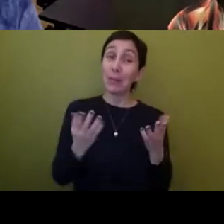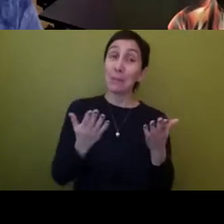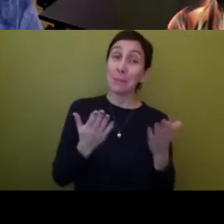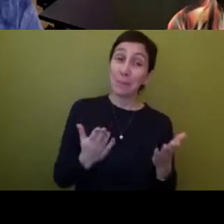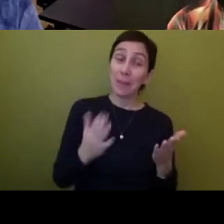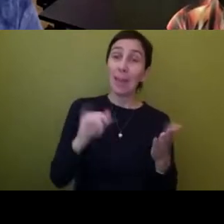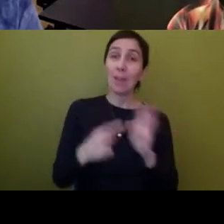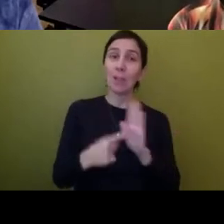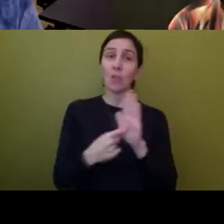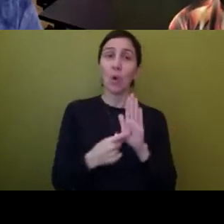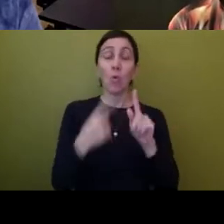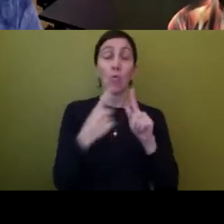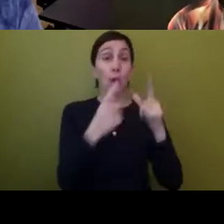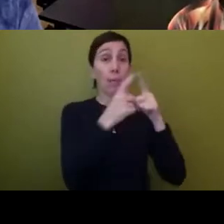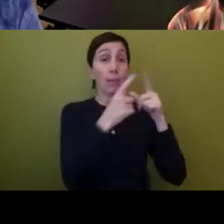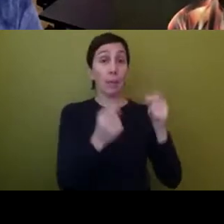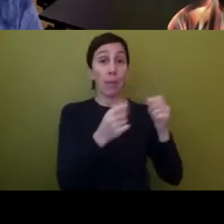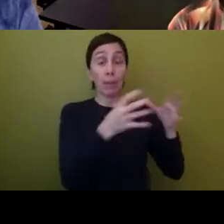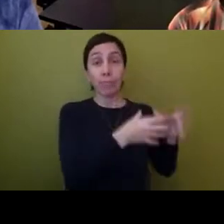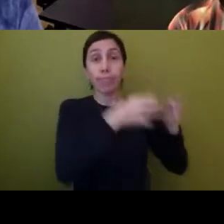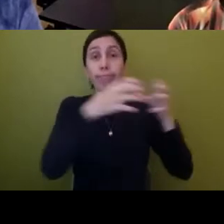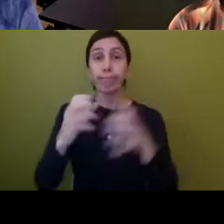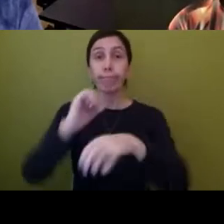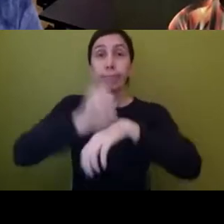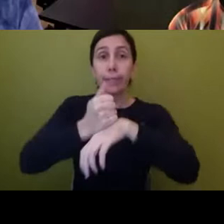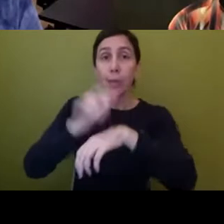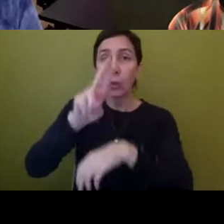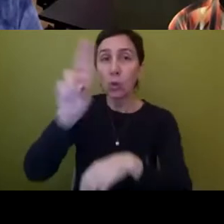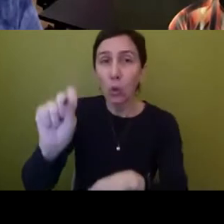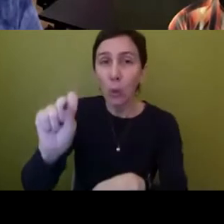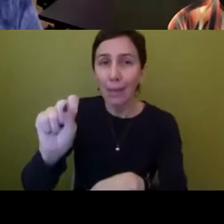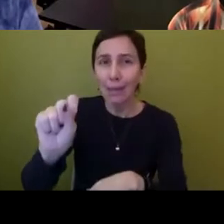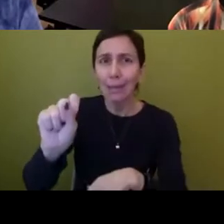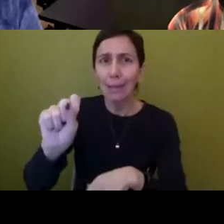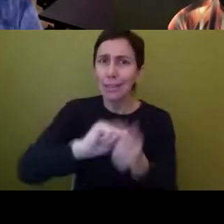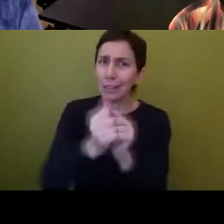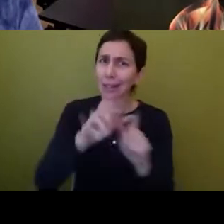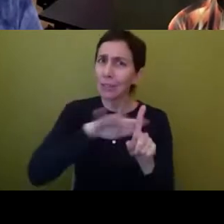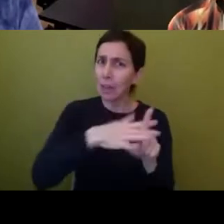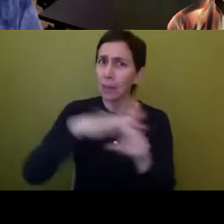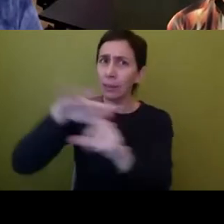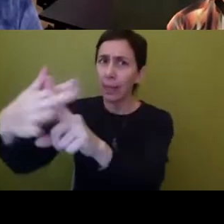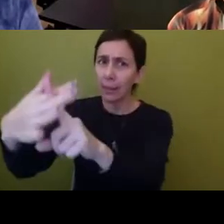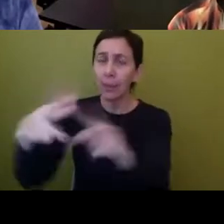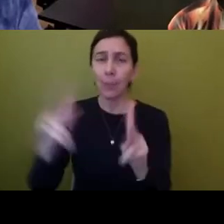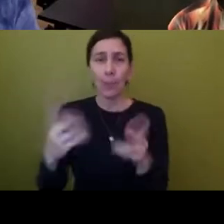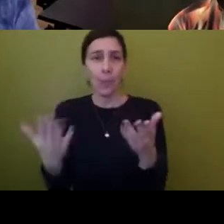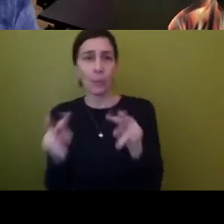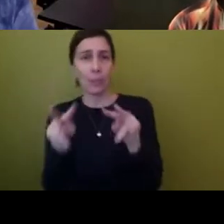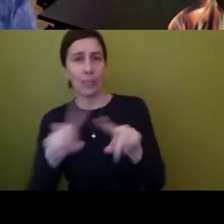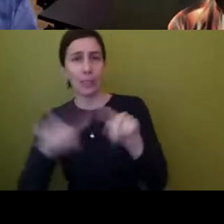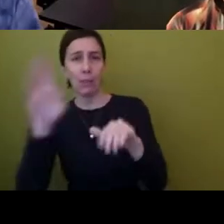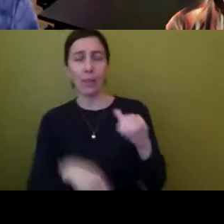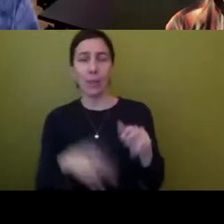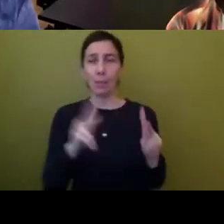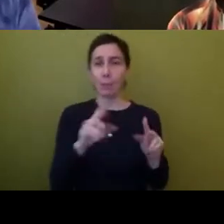from Japan to the U S it's moving into a completely different type of context. It's going to be seen in a different way because of